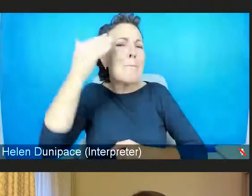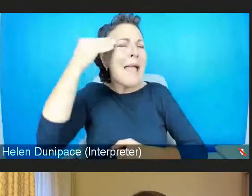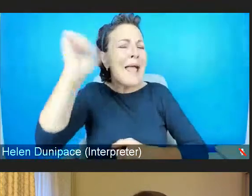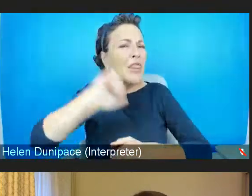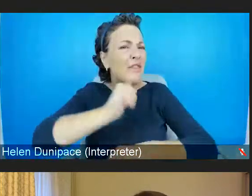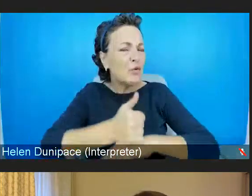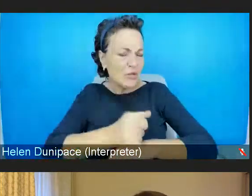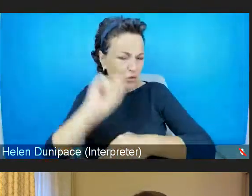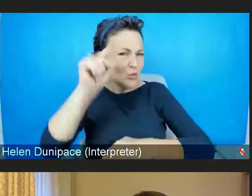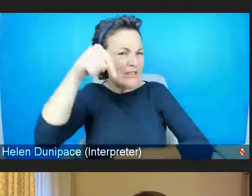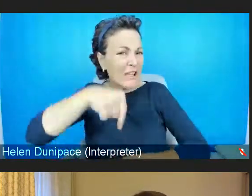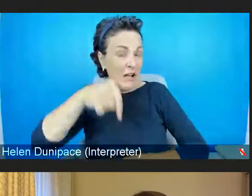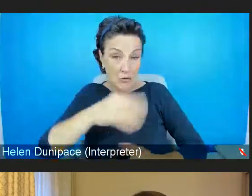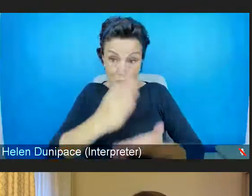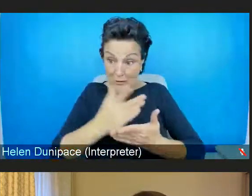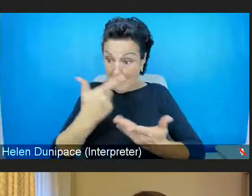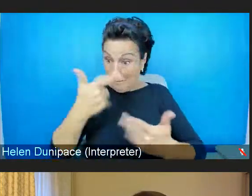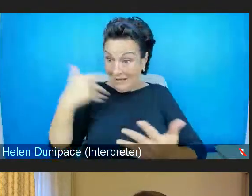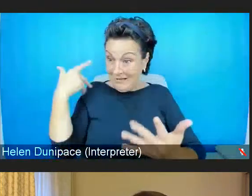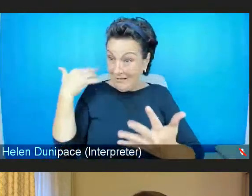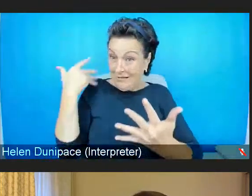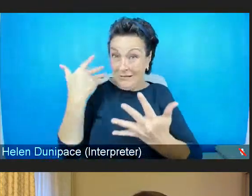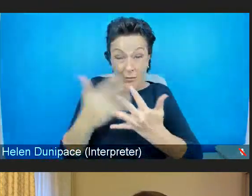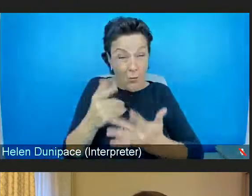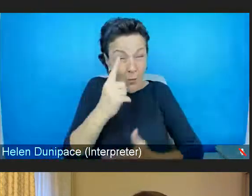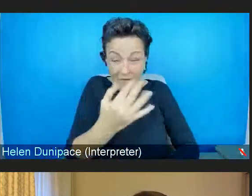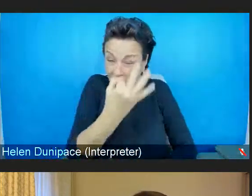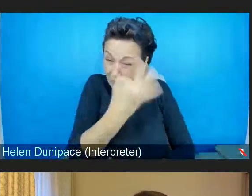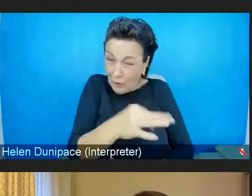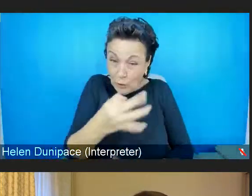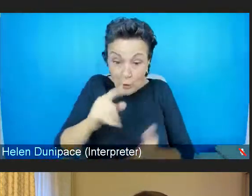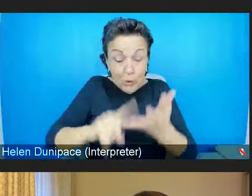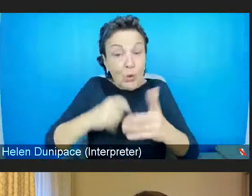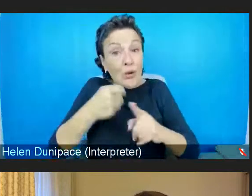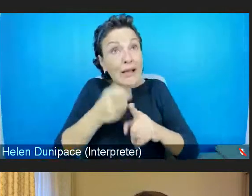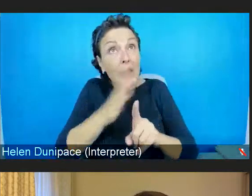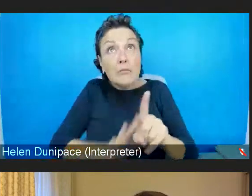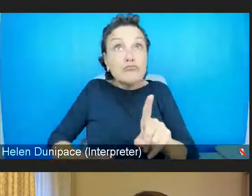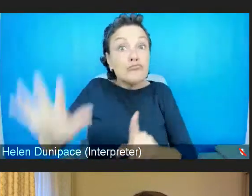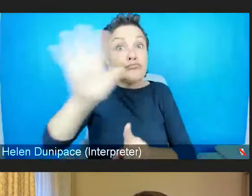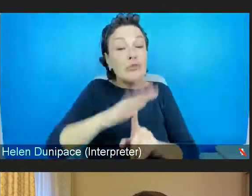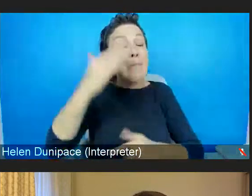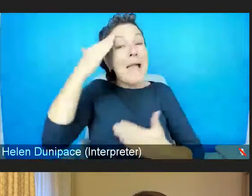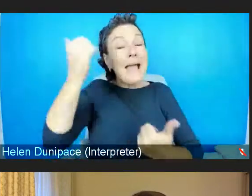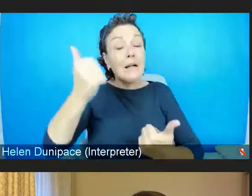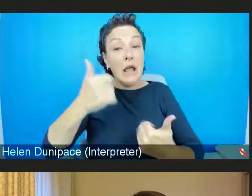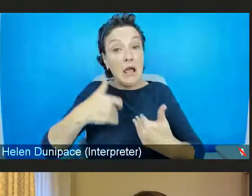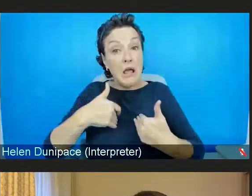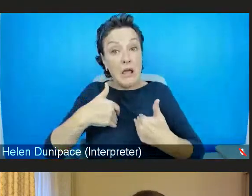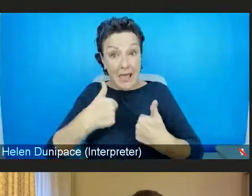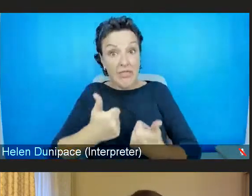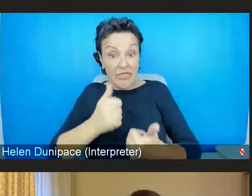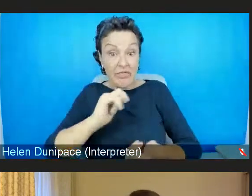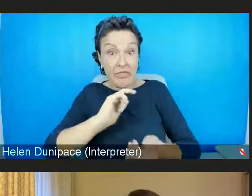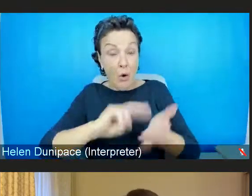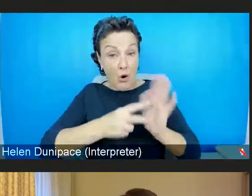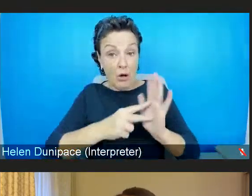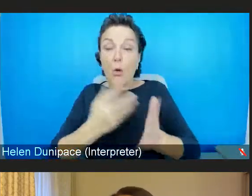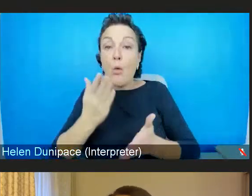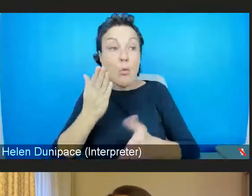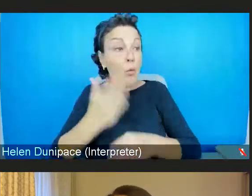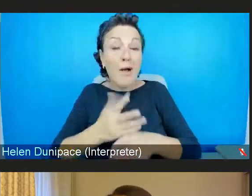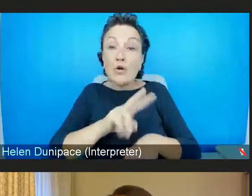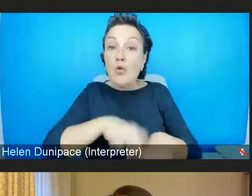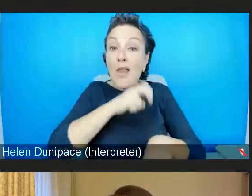been around, we're one of the few UK-wide mental health organisations working in Northern Ireland, Scotland,